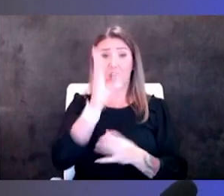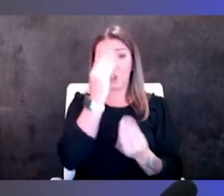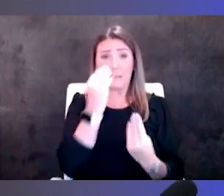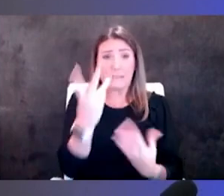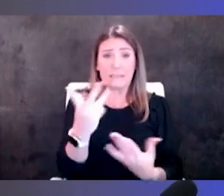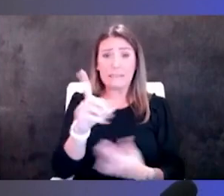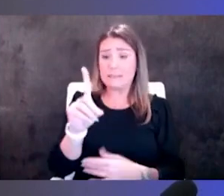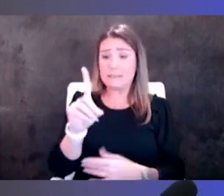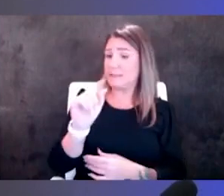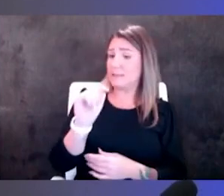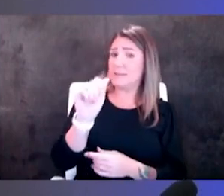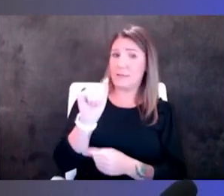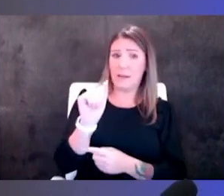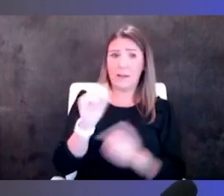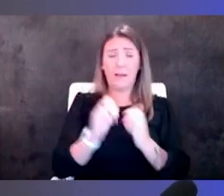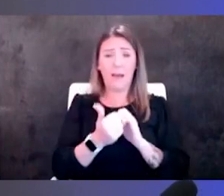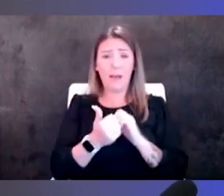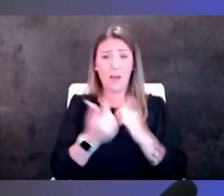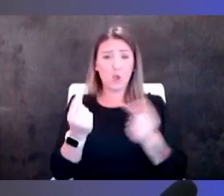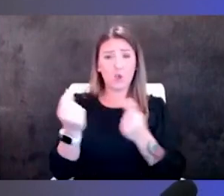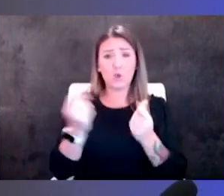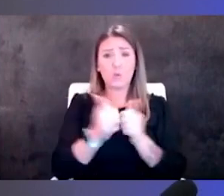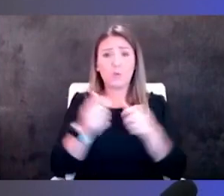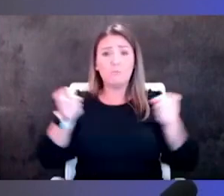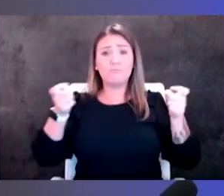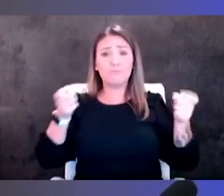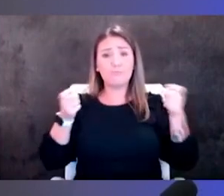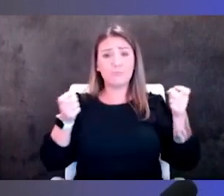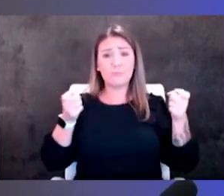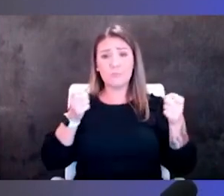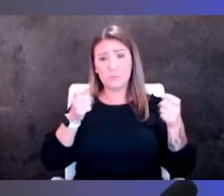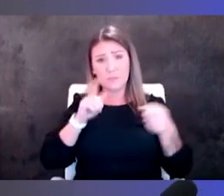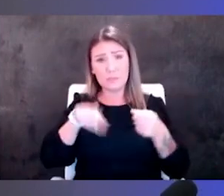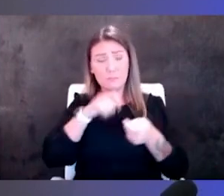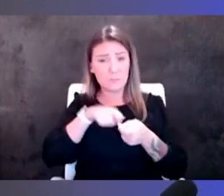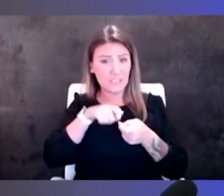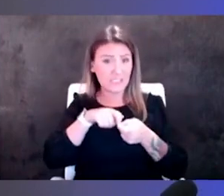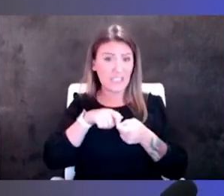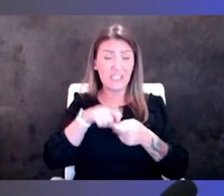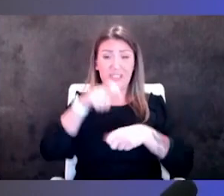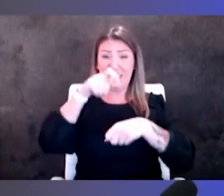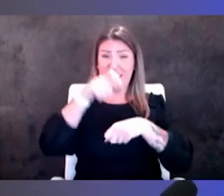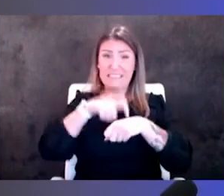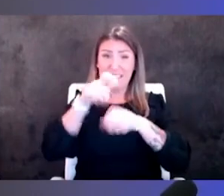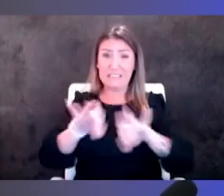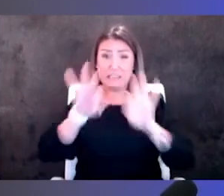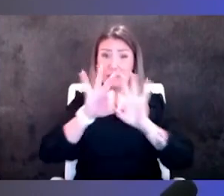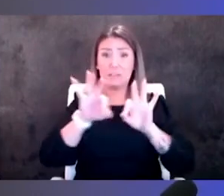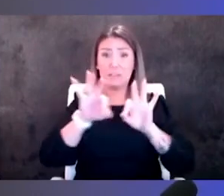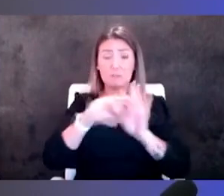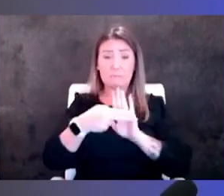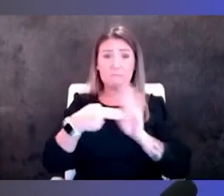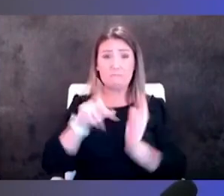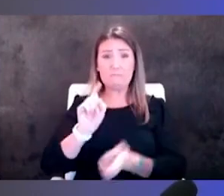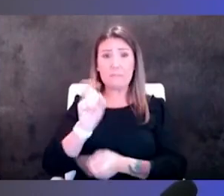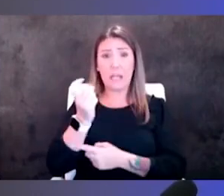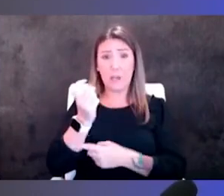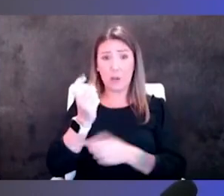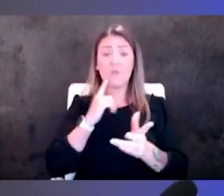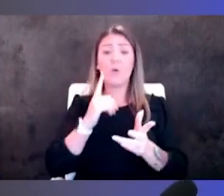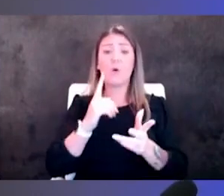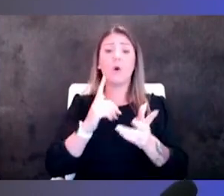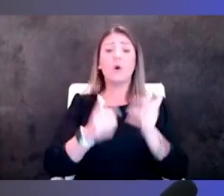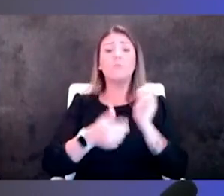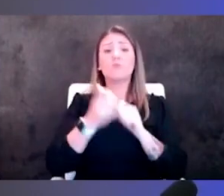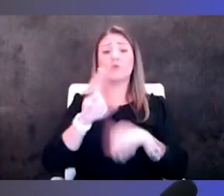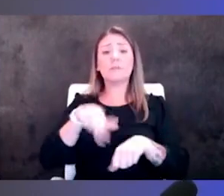you know how they're doing on managing uh certain time critical diagnoses so we use mostly national benchmarks so there's not a lot